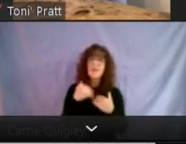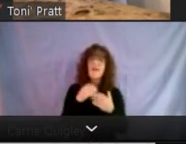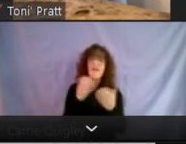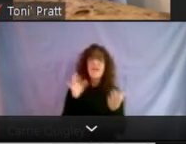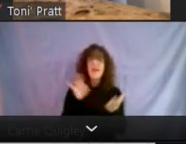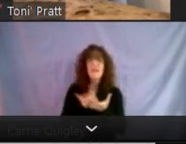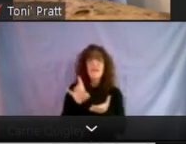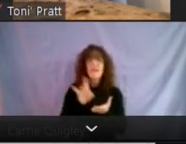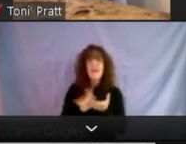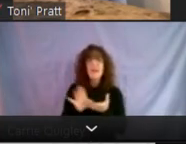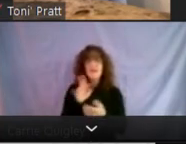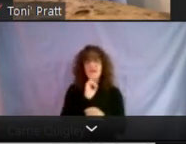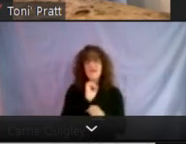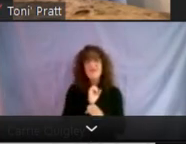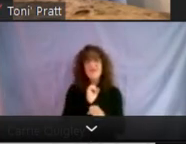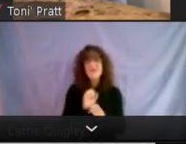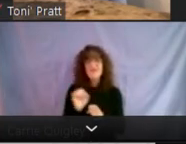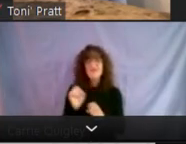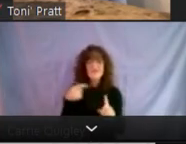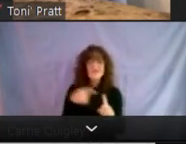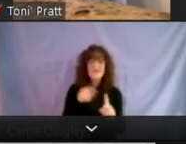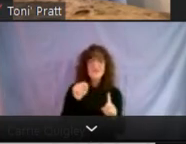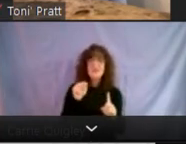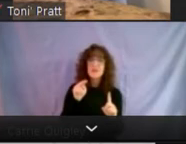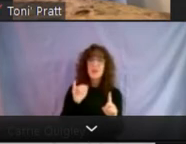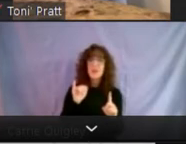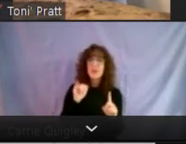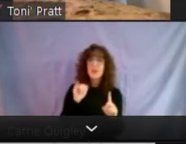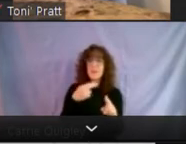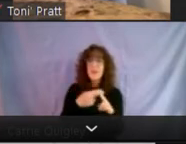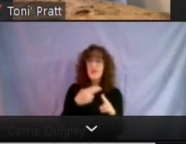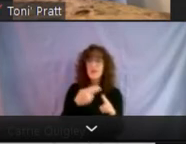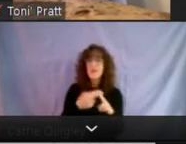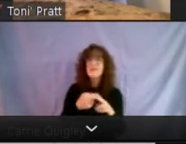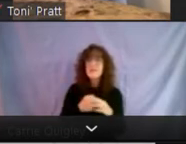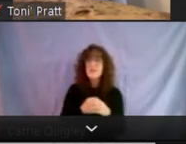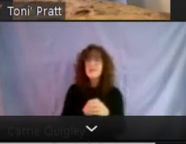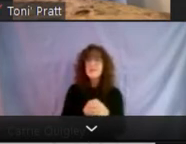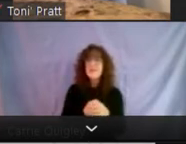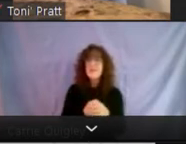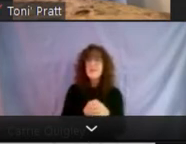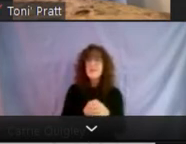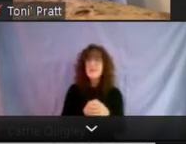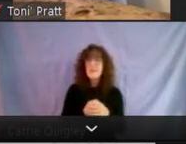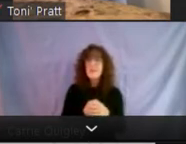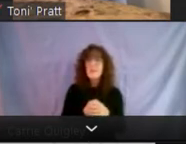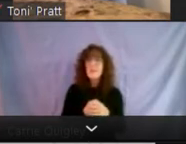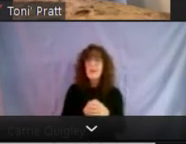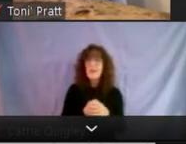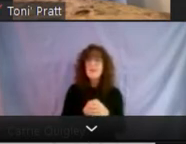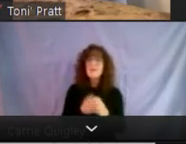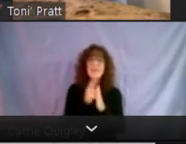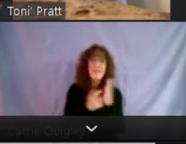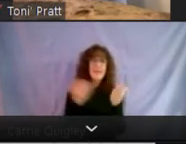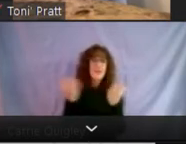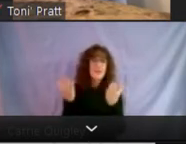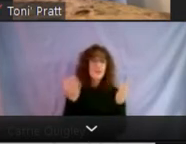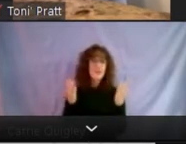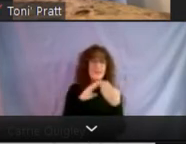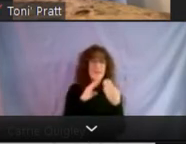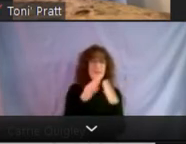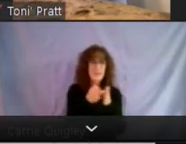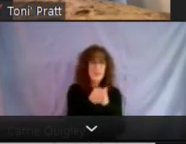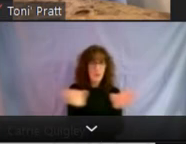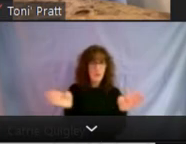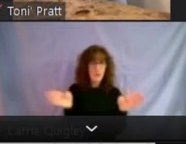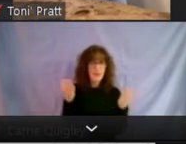and it goes really to Tony's point. And I, I would echo that across the legal services community in